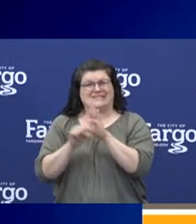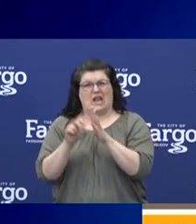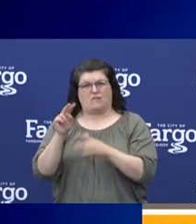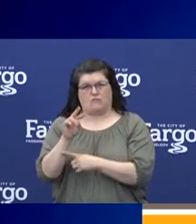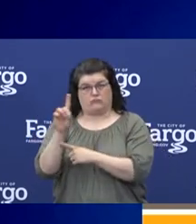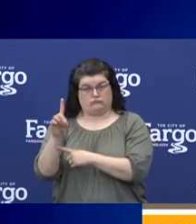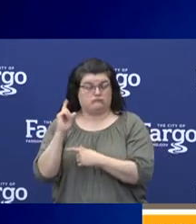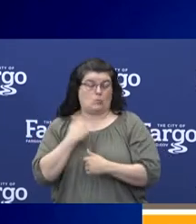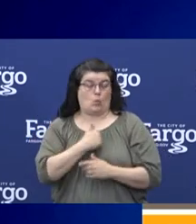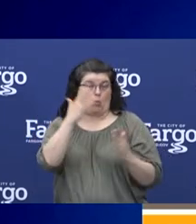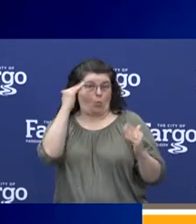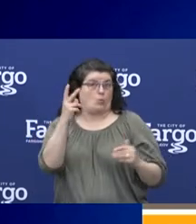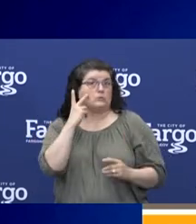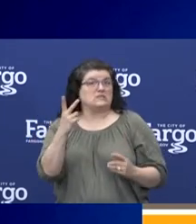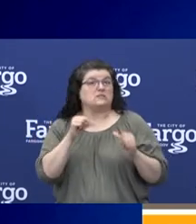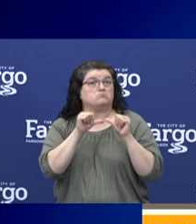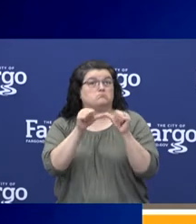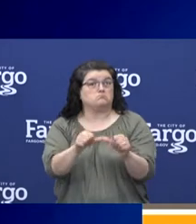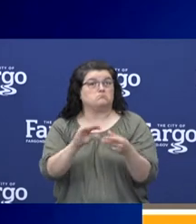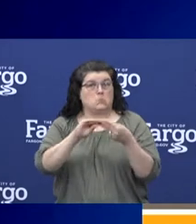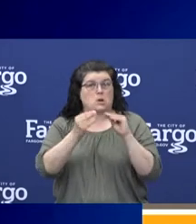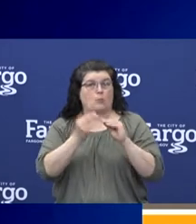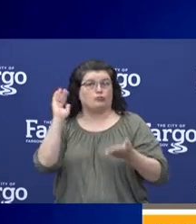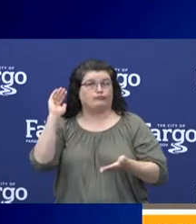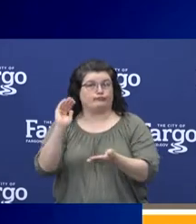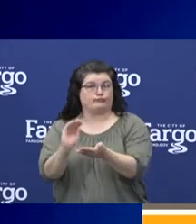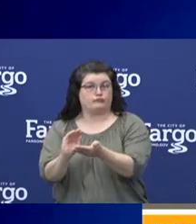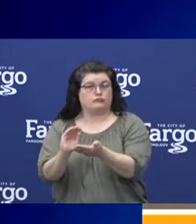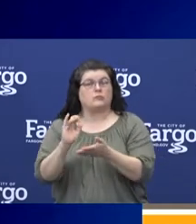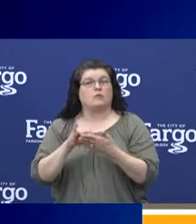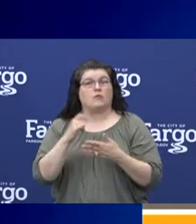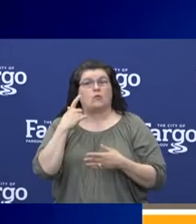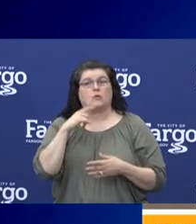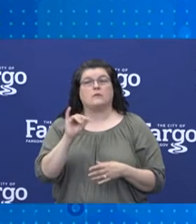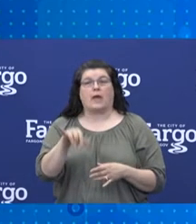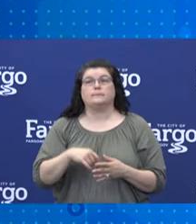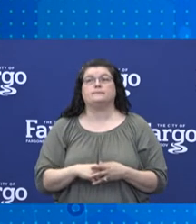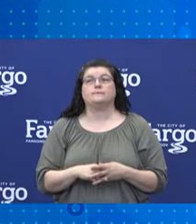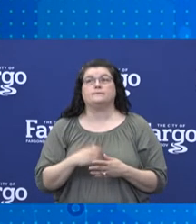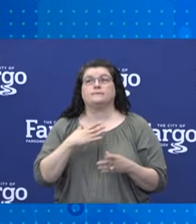as we continue our focused efforts in Cass County. Next slide, please.